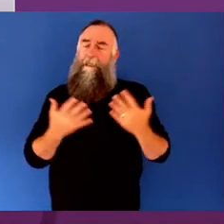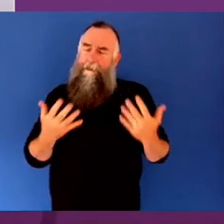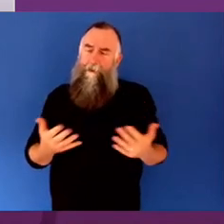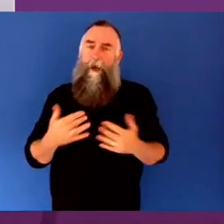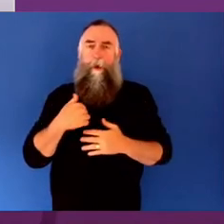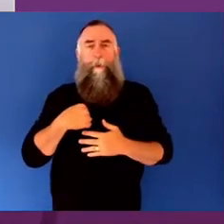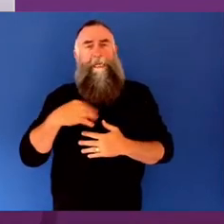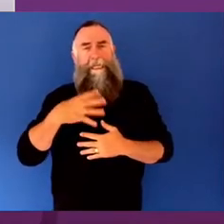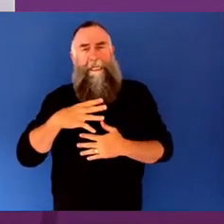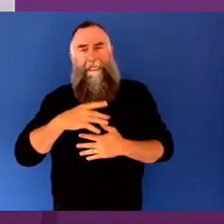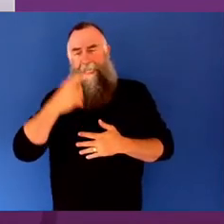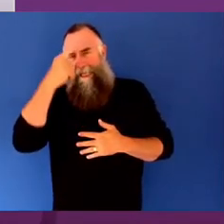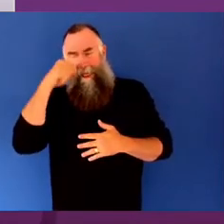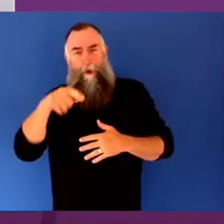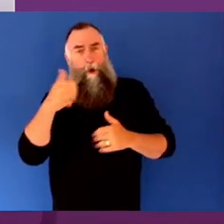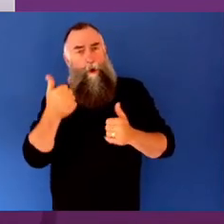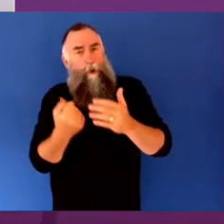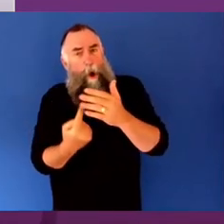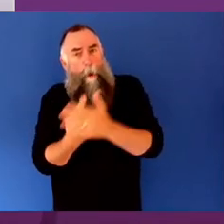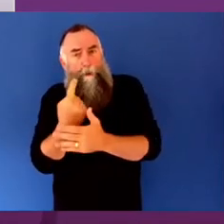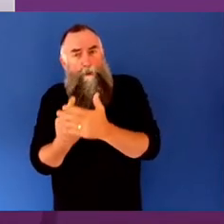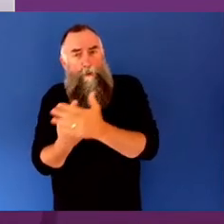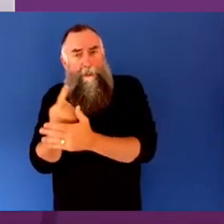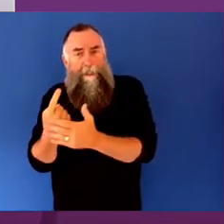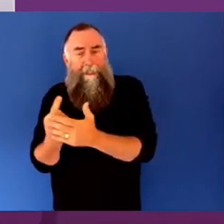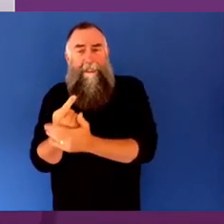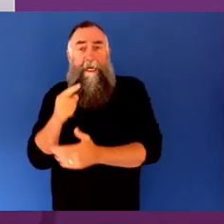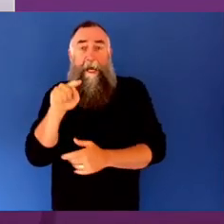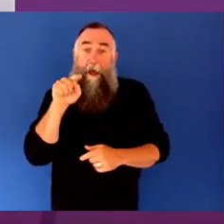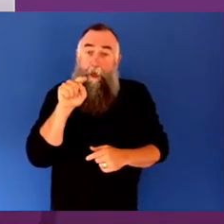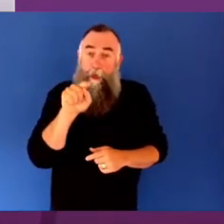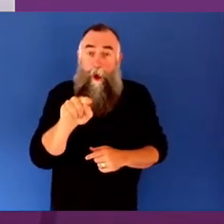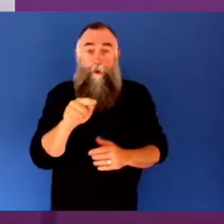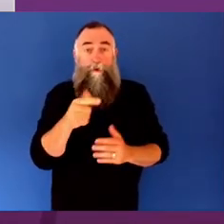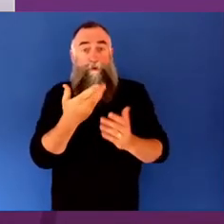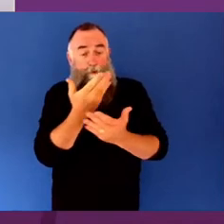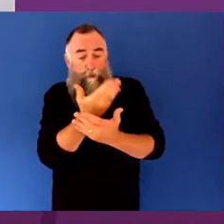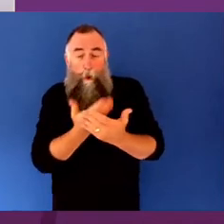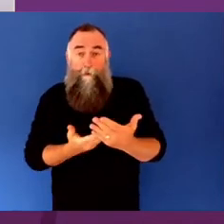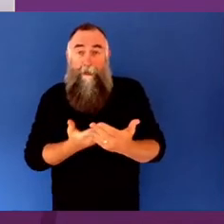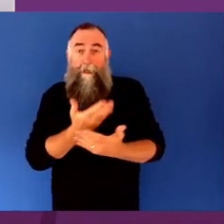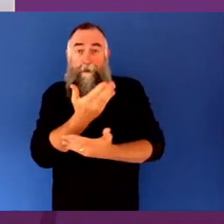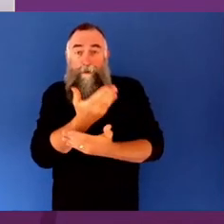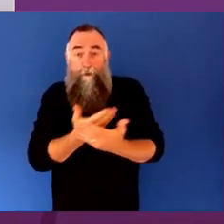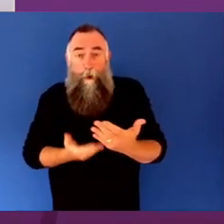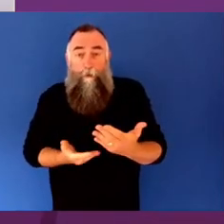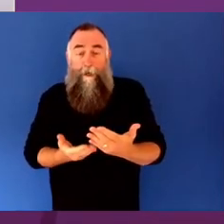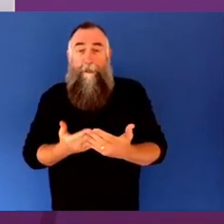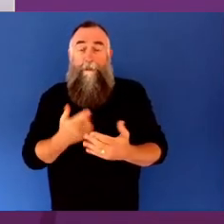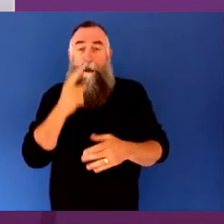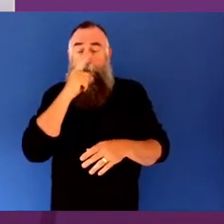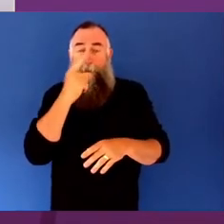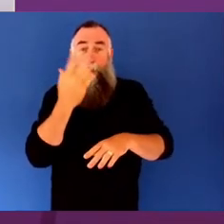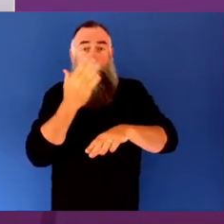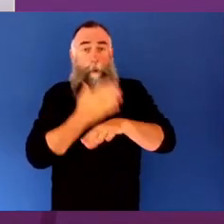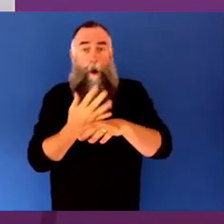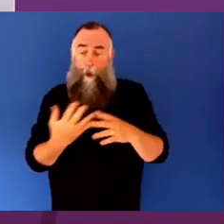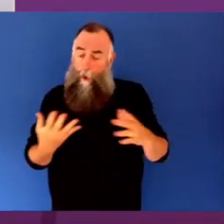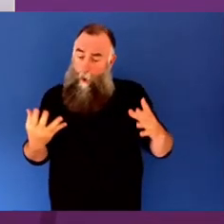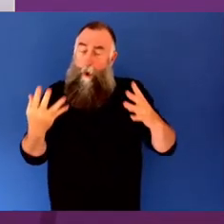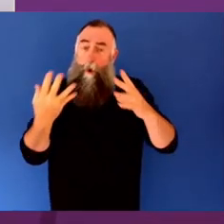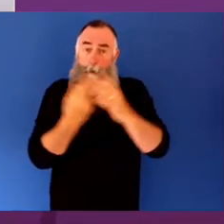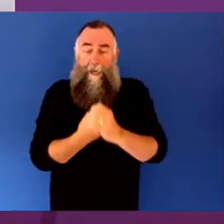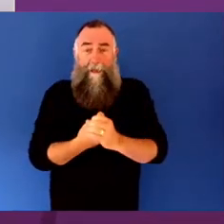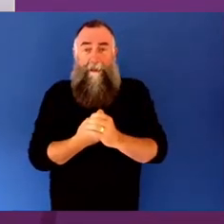But those stories, those stories by people working in place, which is one of the challenges,